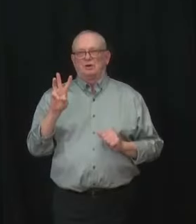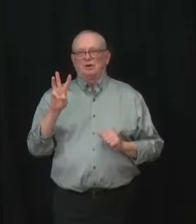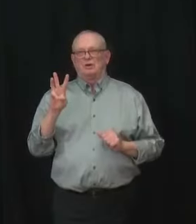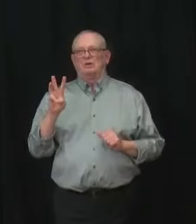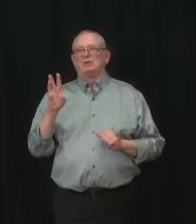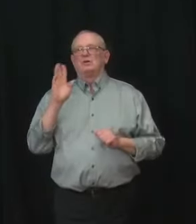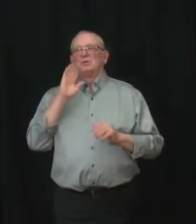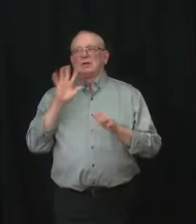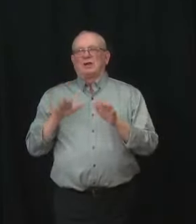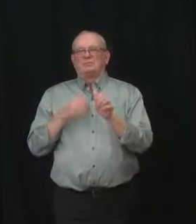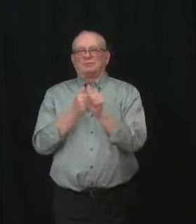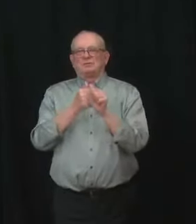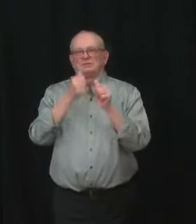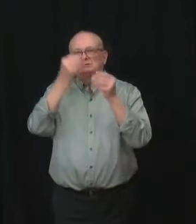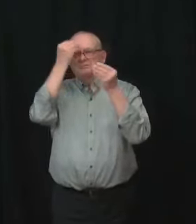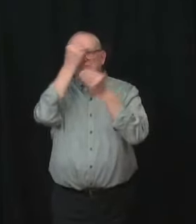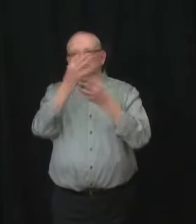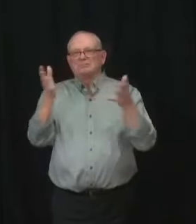COVID-19